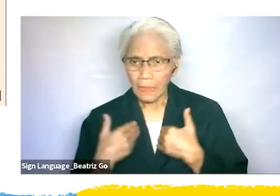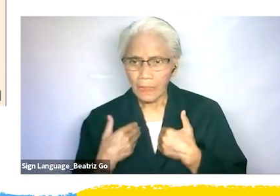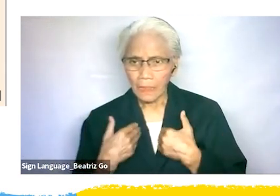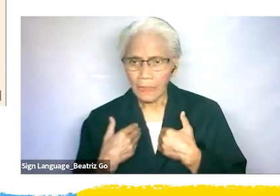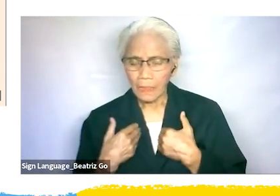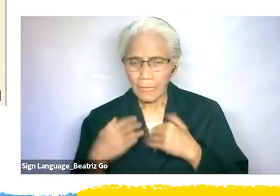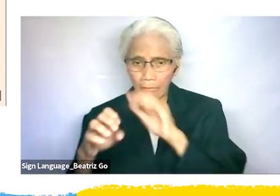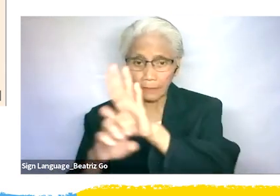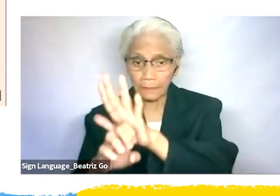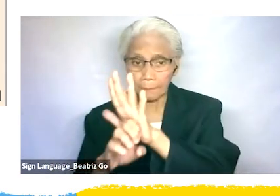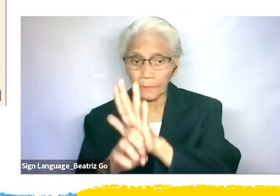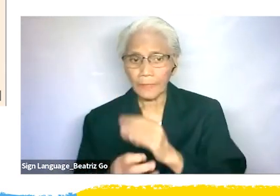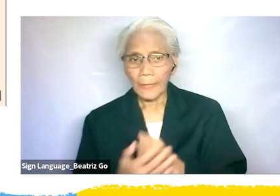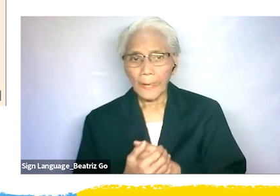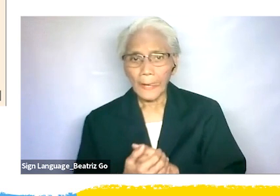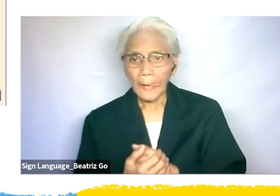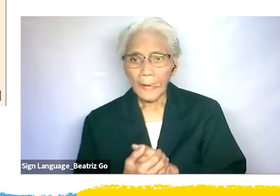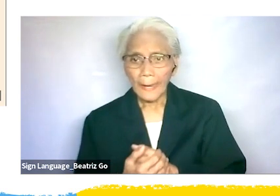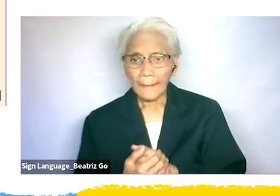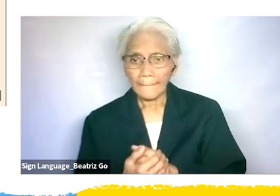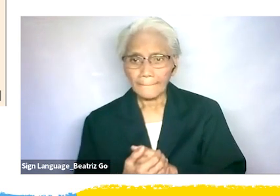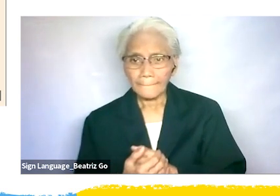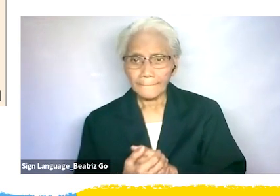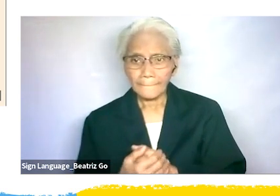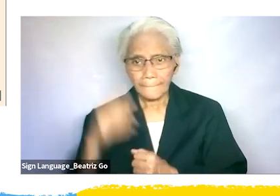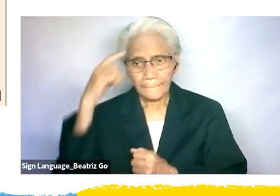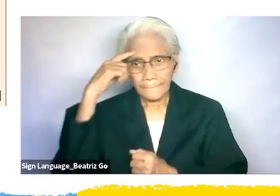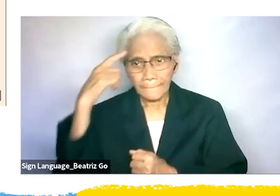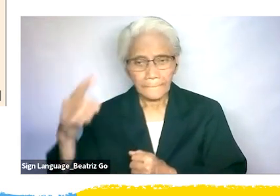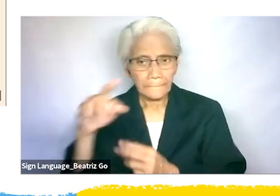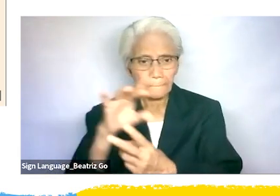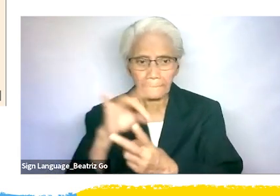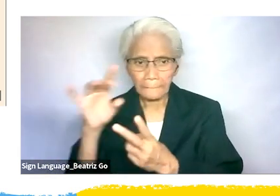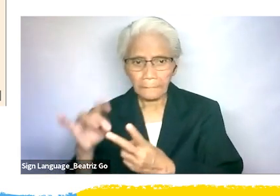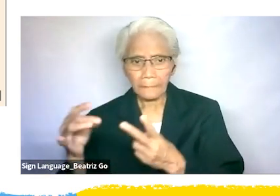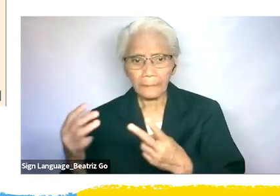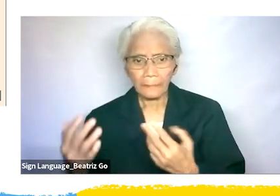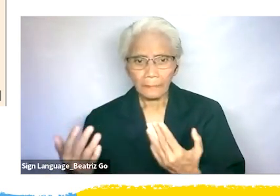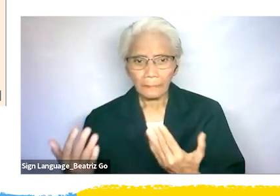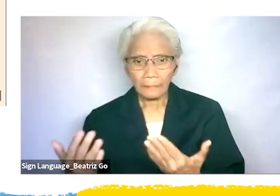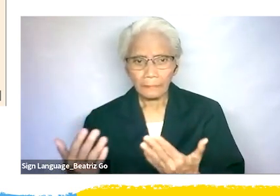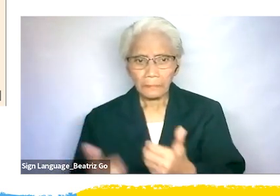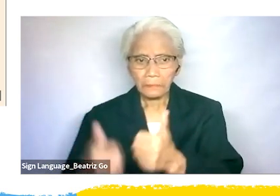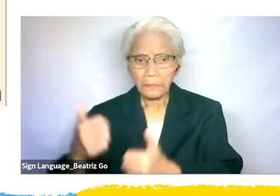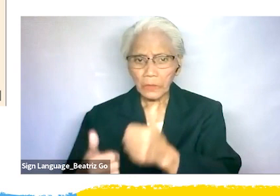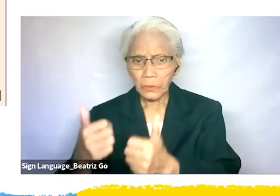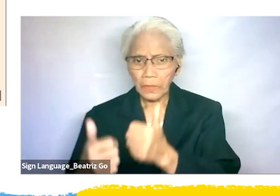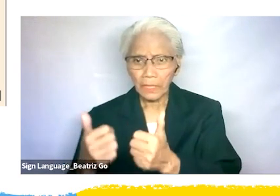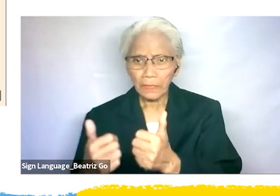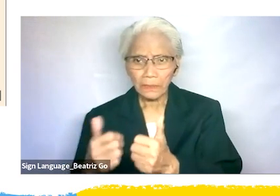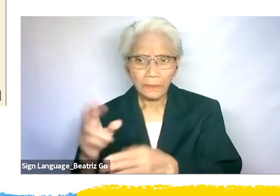example, negotiated for the release of children on birth, paid visits to youth detainees.